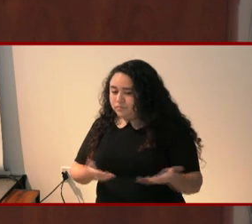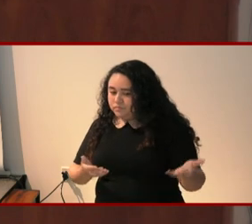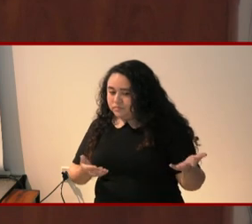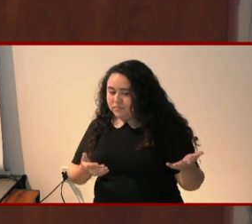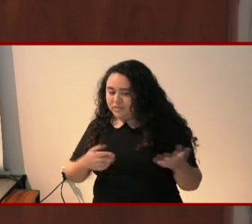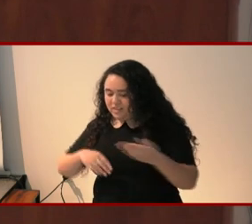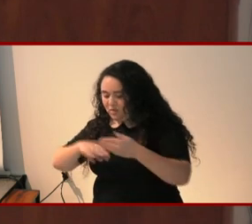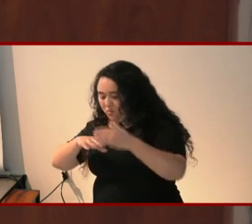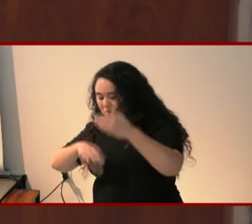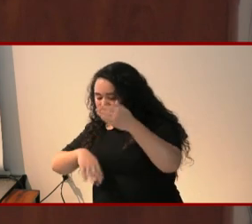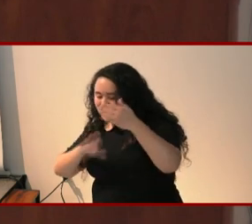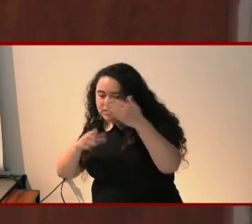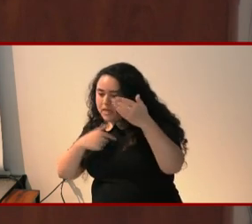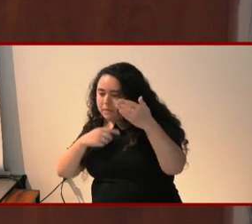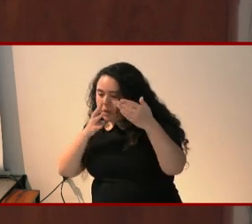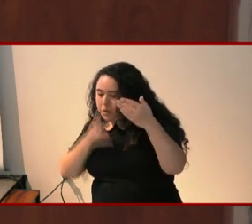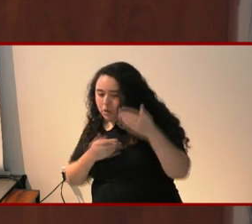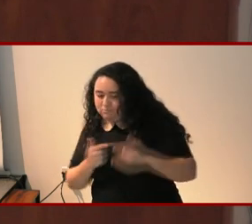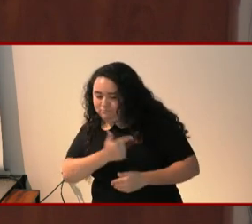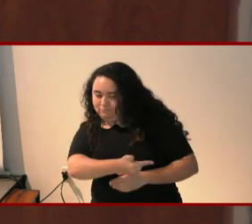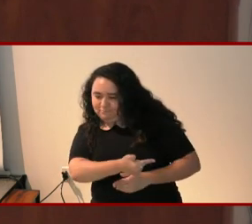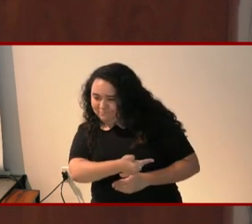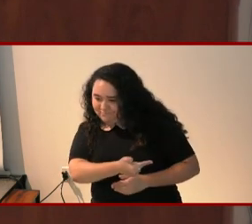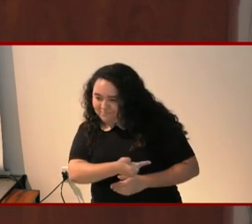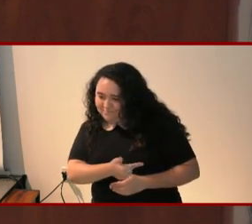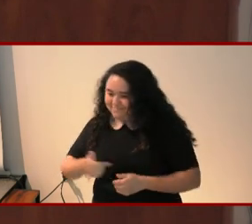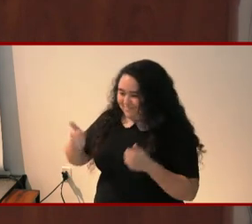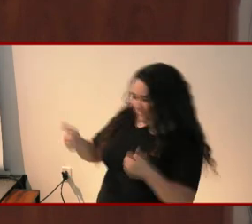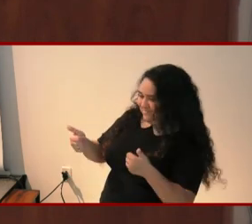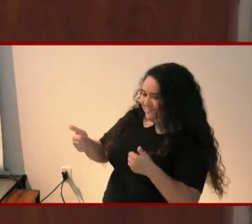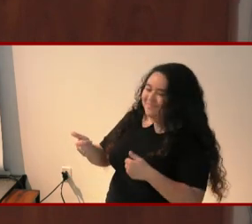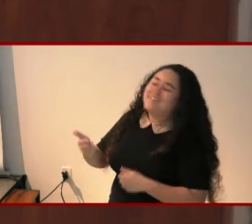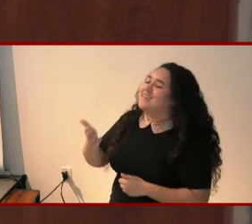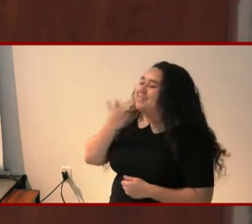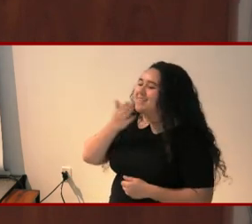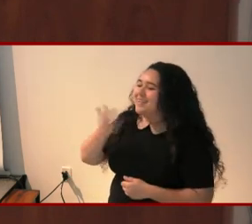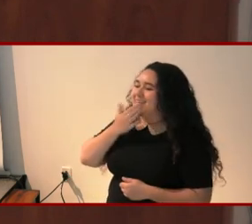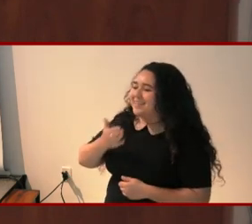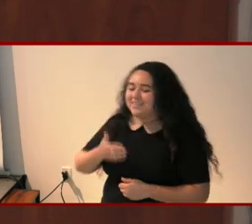don't say the rest and you just carry on from here? Thank you, Amanda.